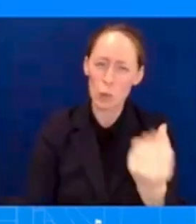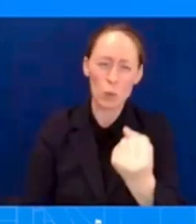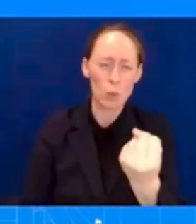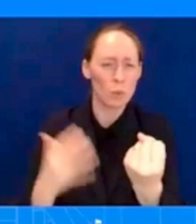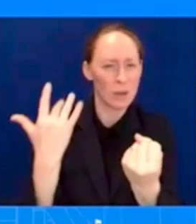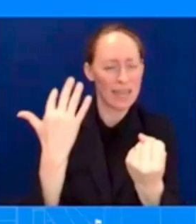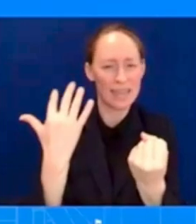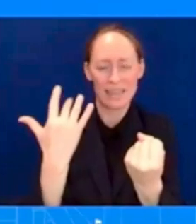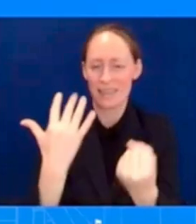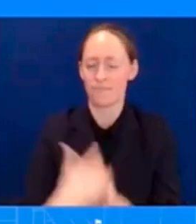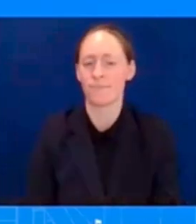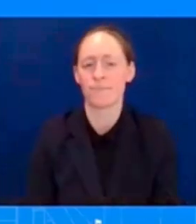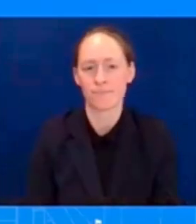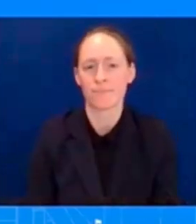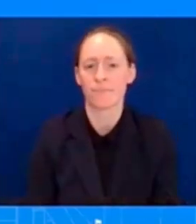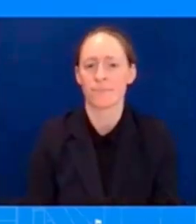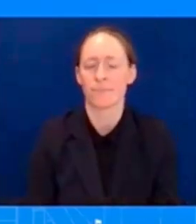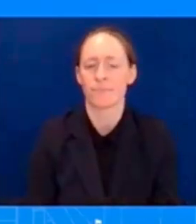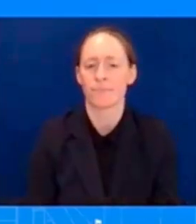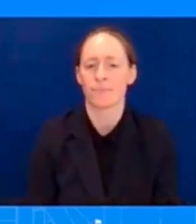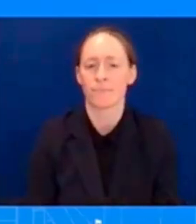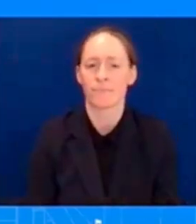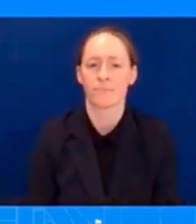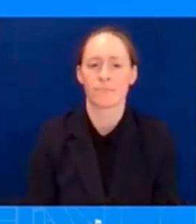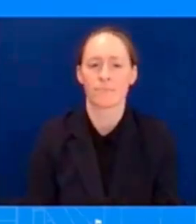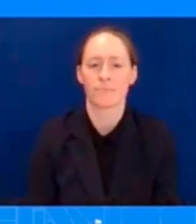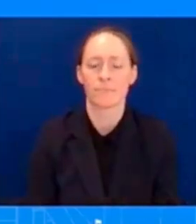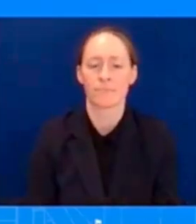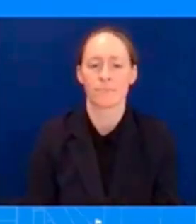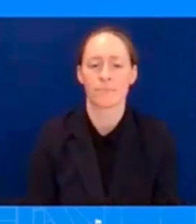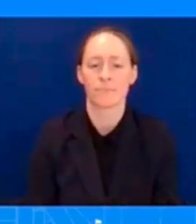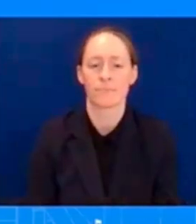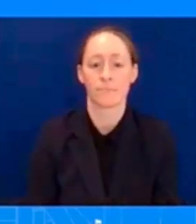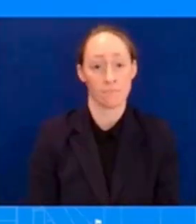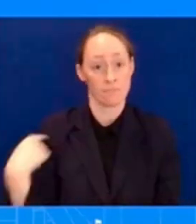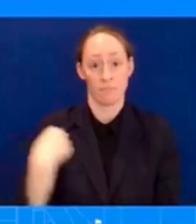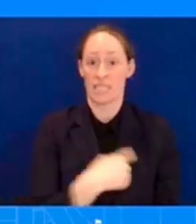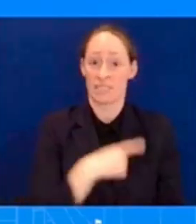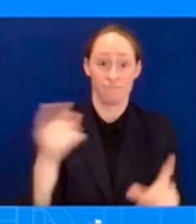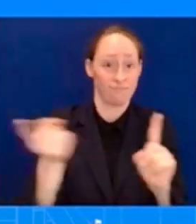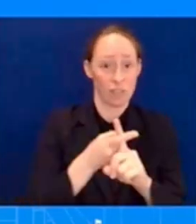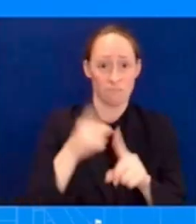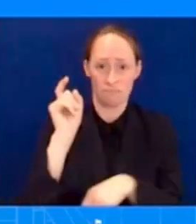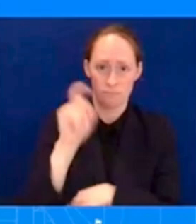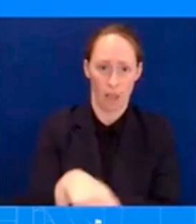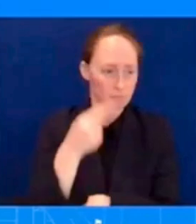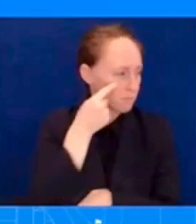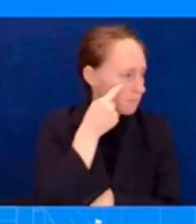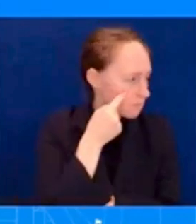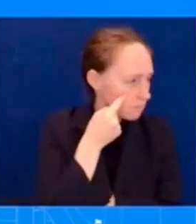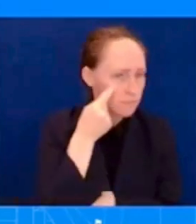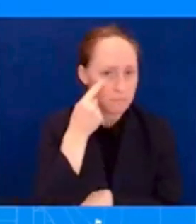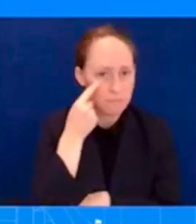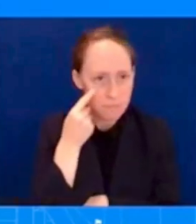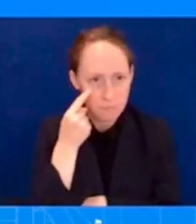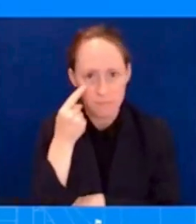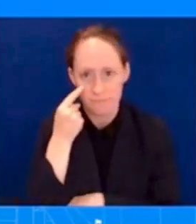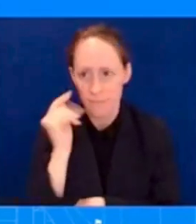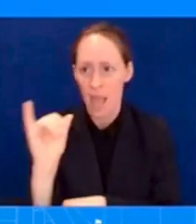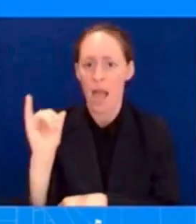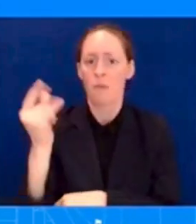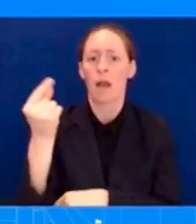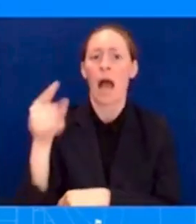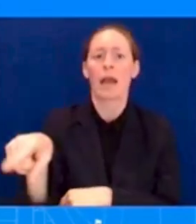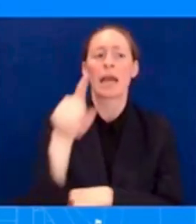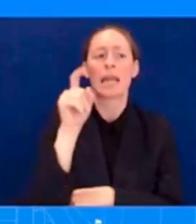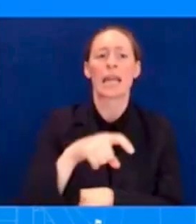can get into the area and assess the true extent of the infrastructure damage, that's when we'll have a better idea of what the total